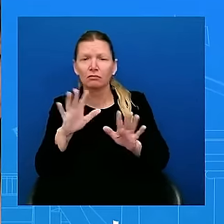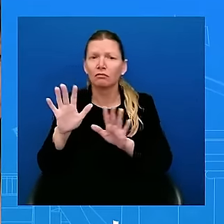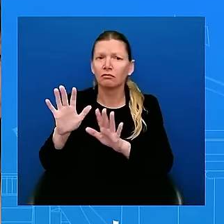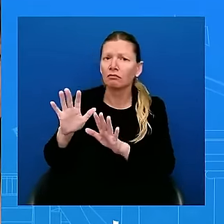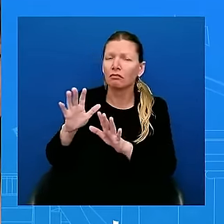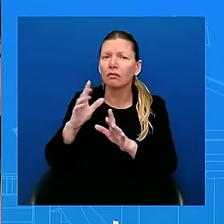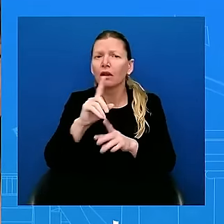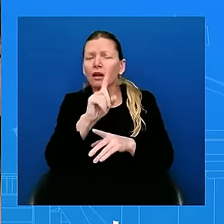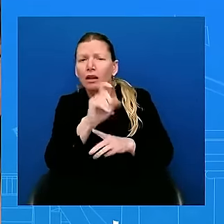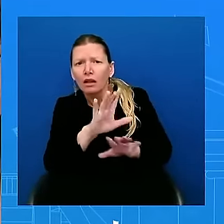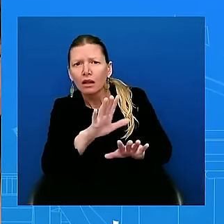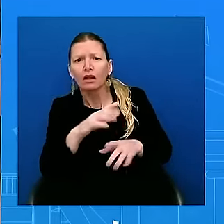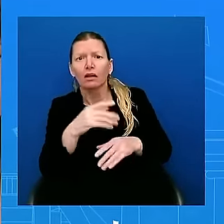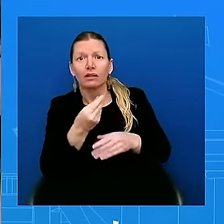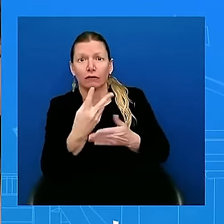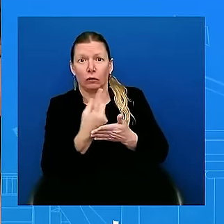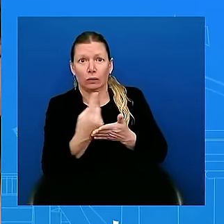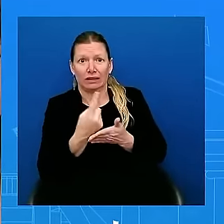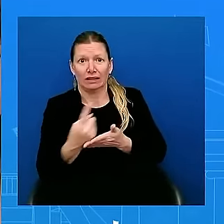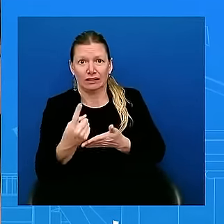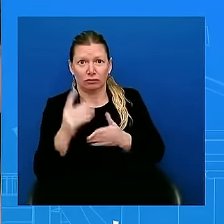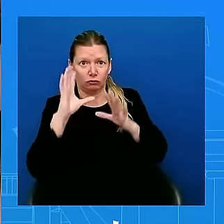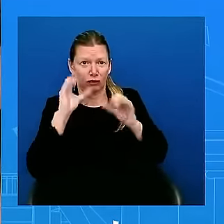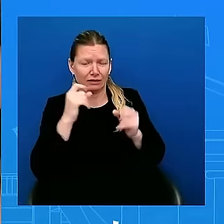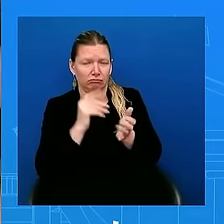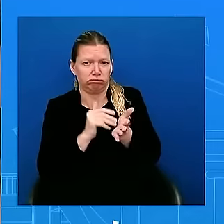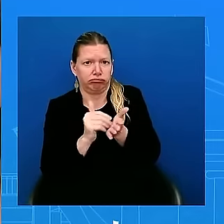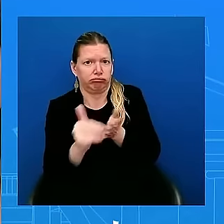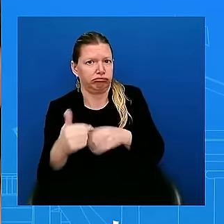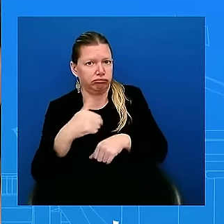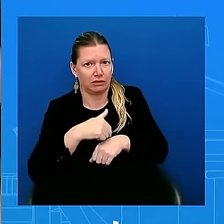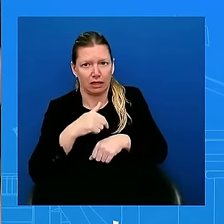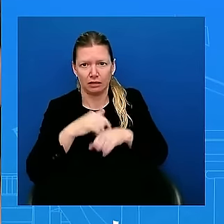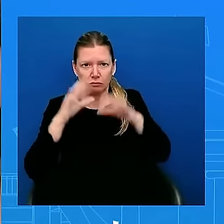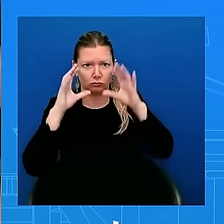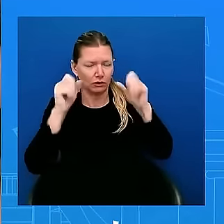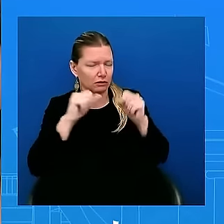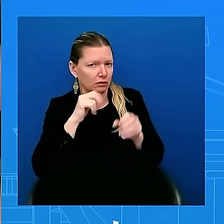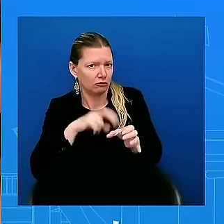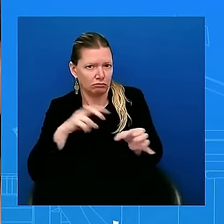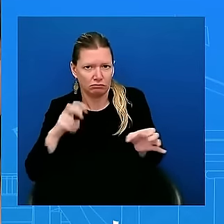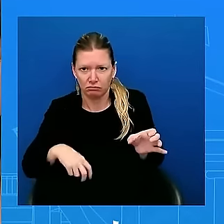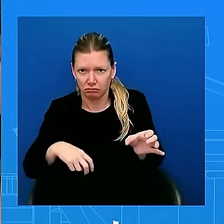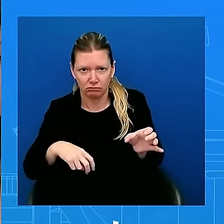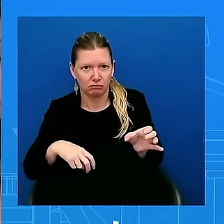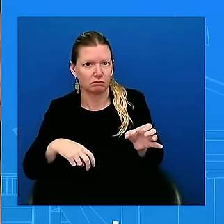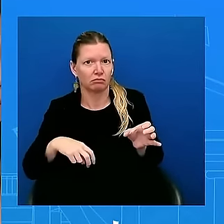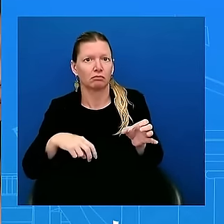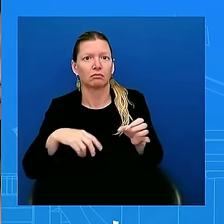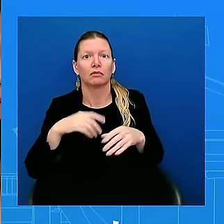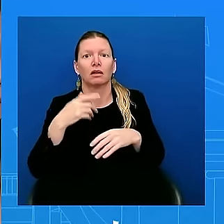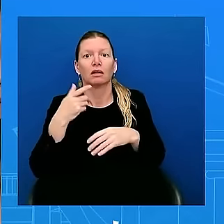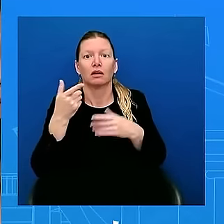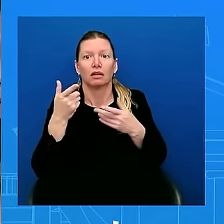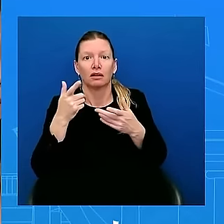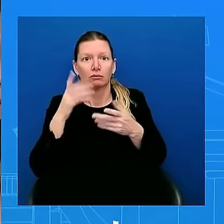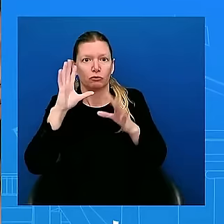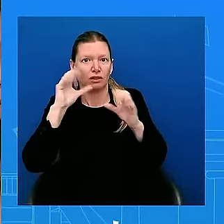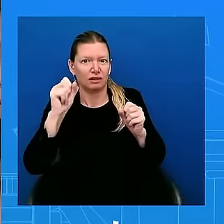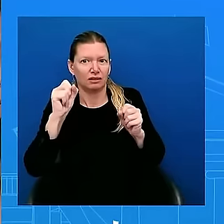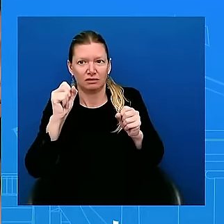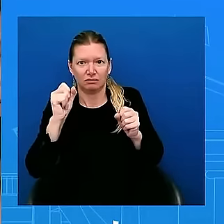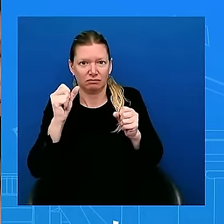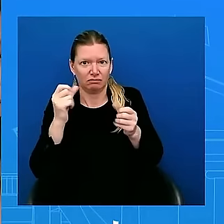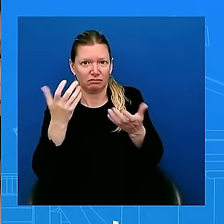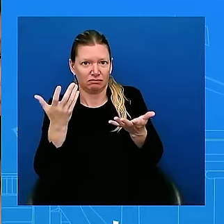race. He ultimately did. You've also said several times that the president would not pardon or commute the sentence for his son, Hunter. I just want to make sure